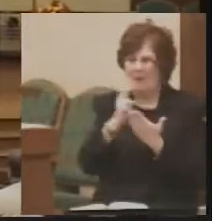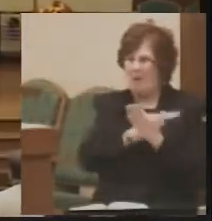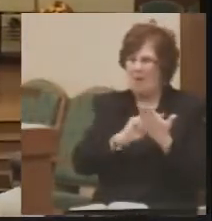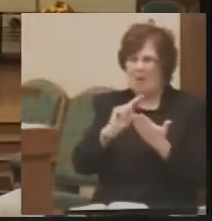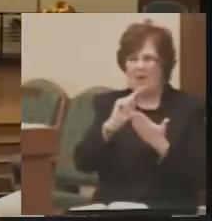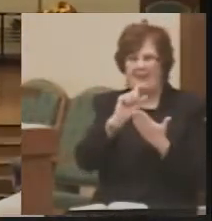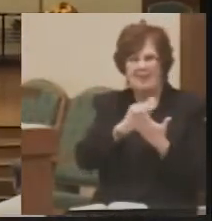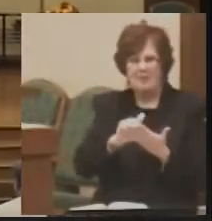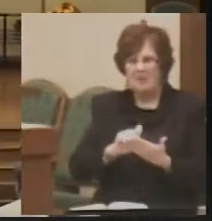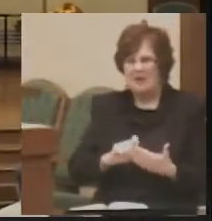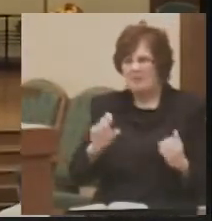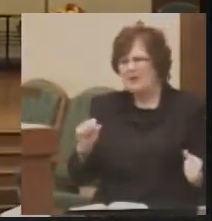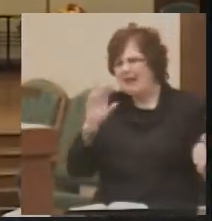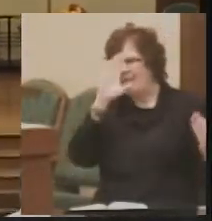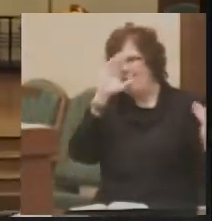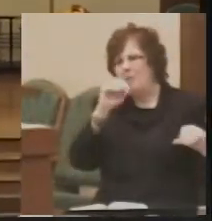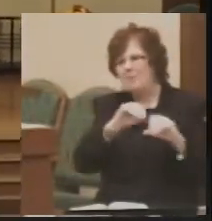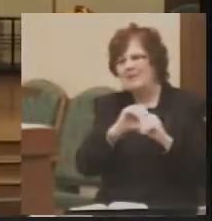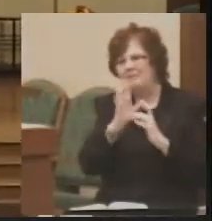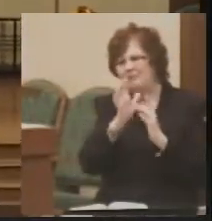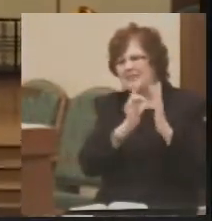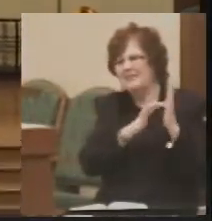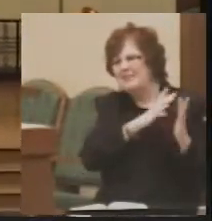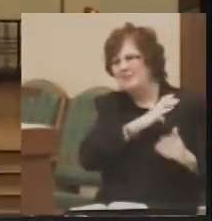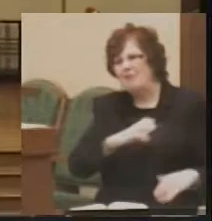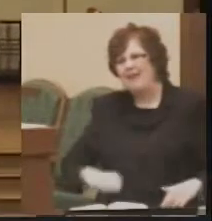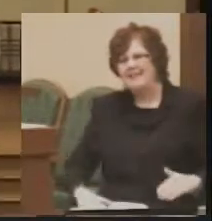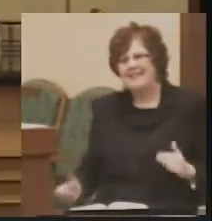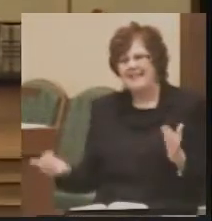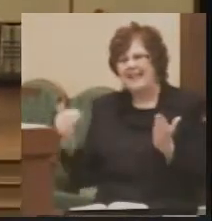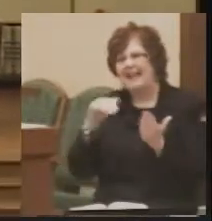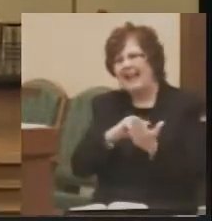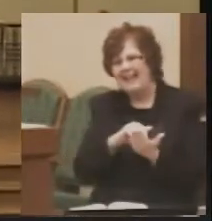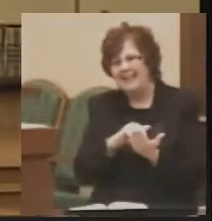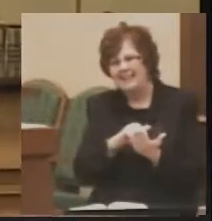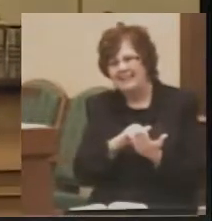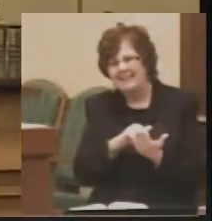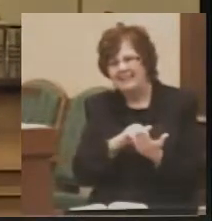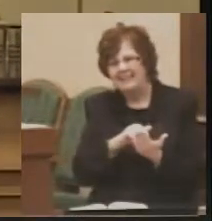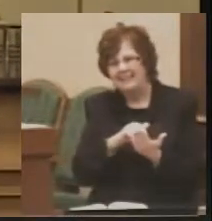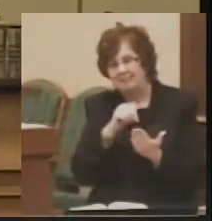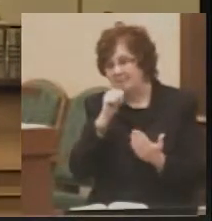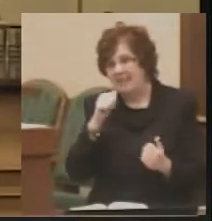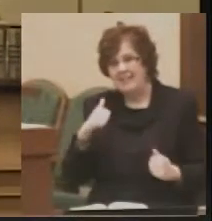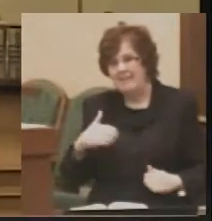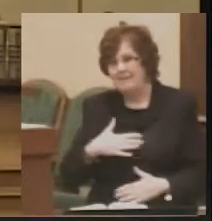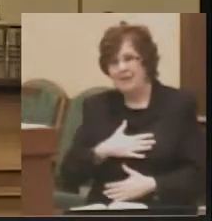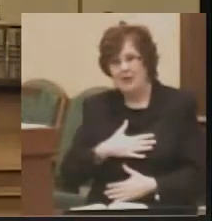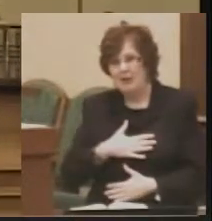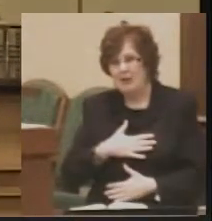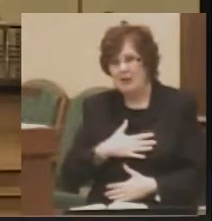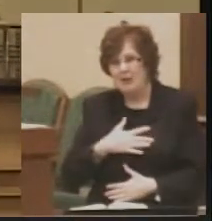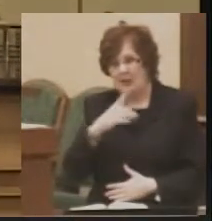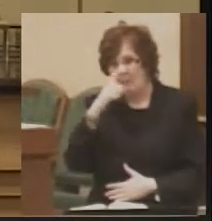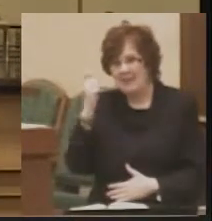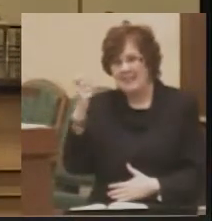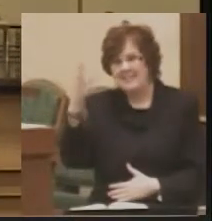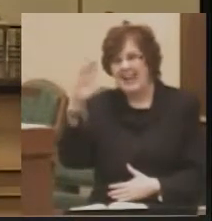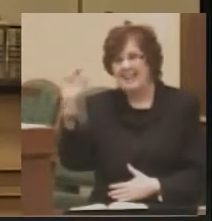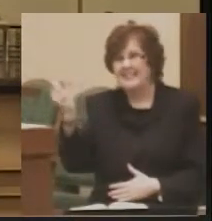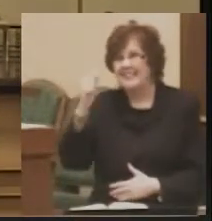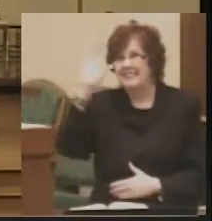might have hope in Jesus Christ again. Not to fear. Because God's